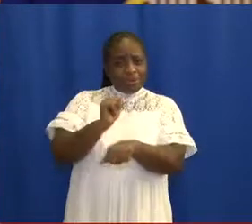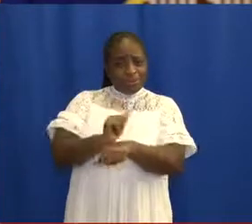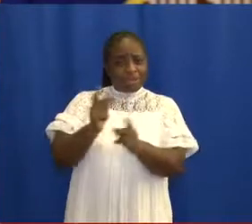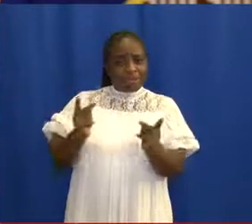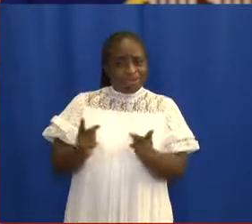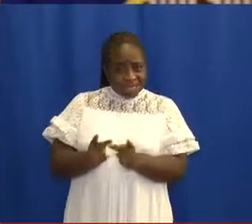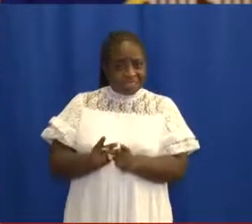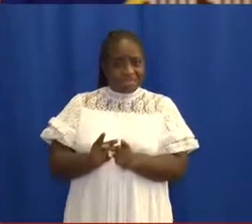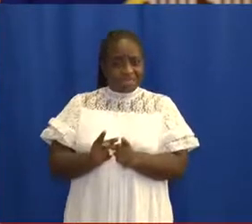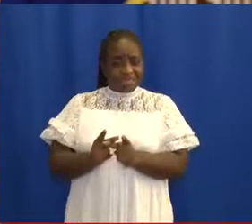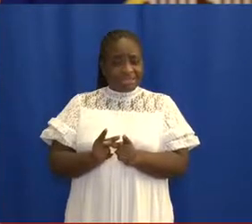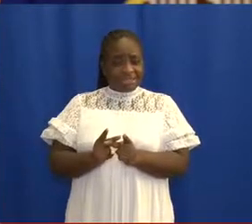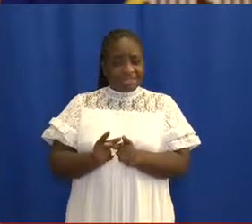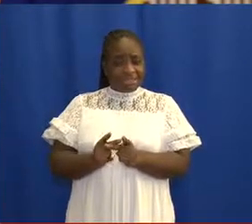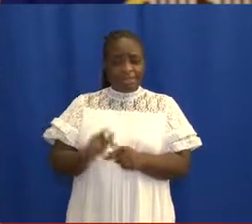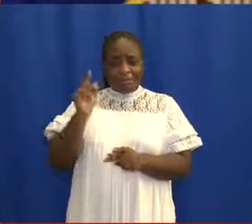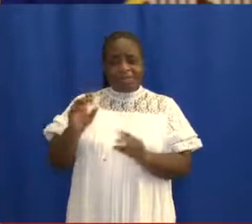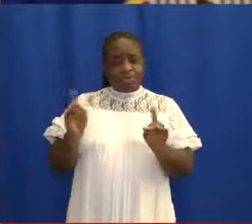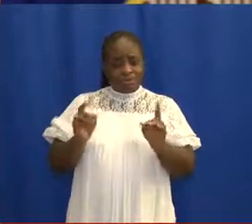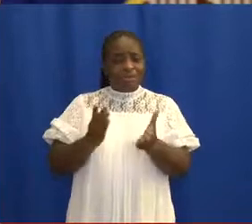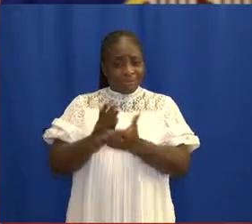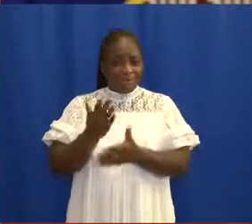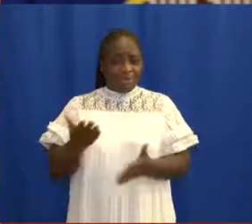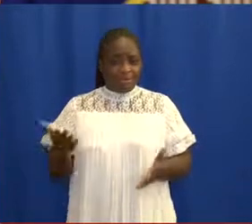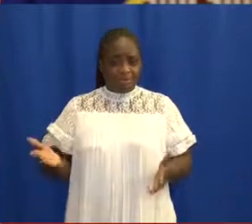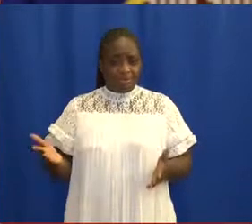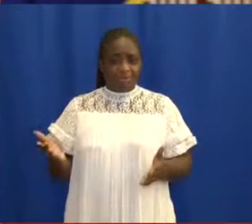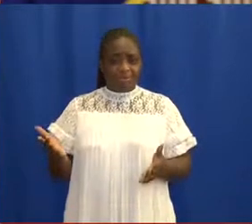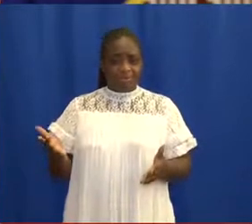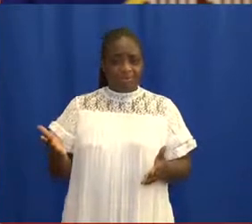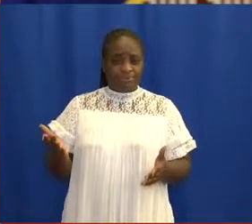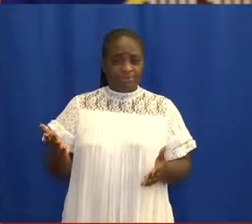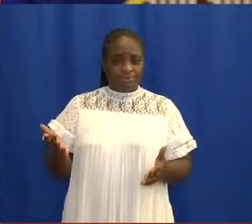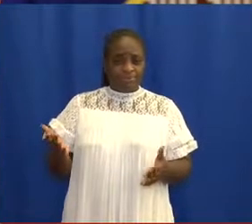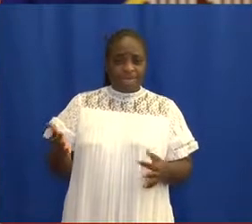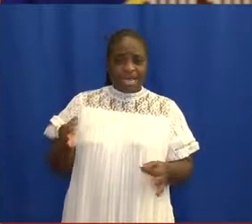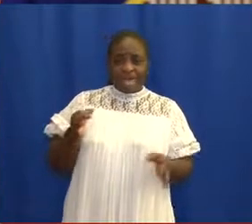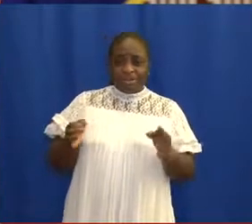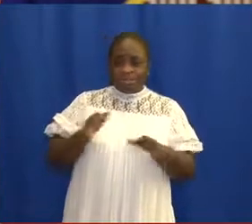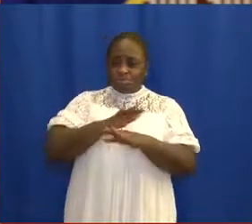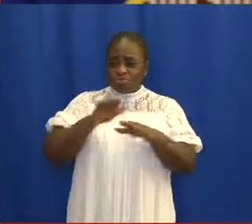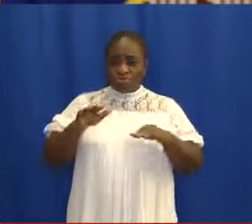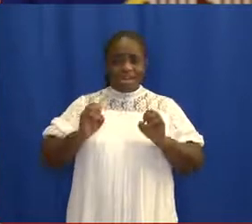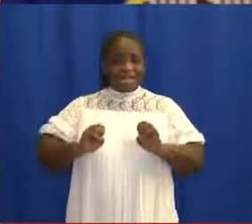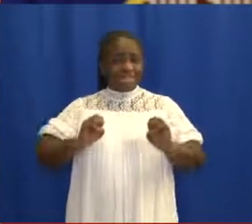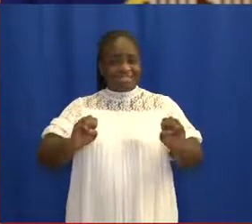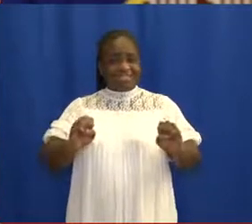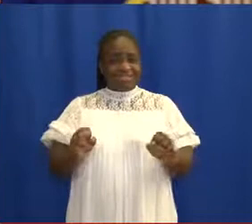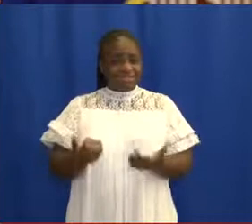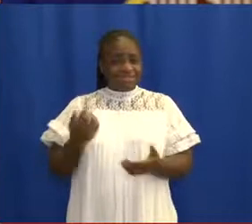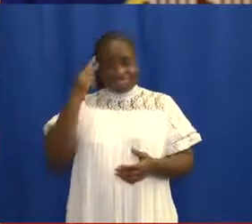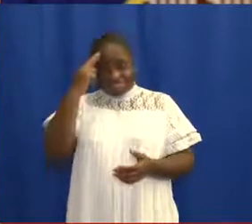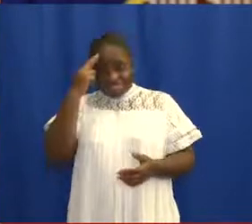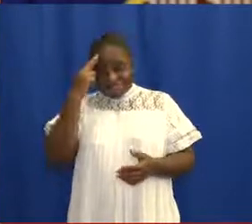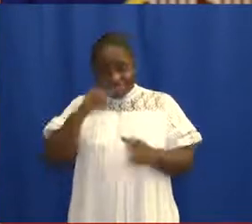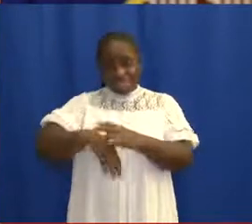workplace should not be closed for non-conformity with the protocols. If there is no urgent reason for you to